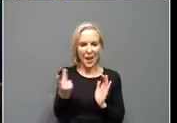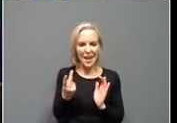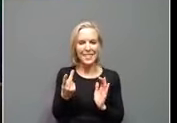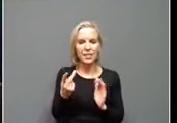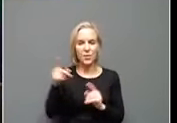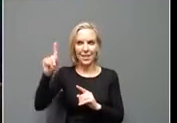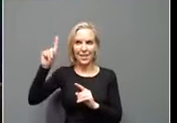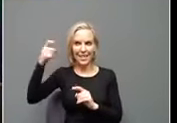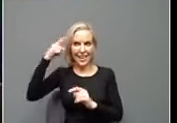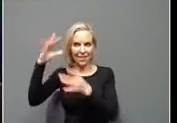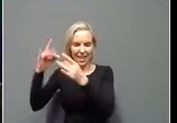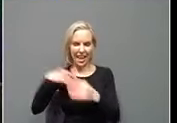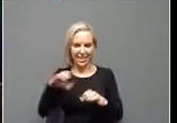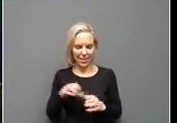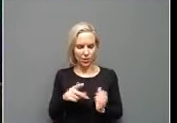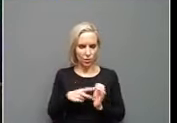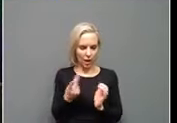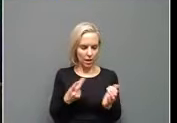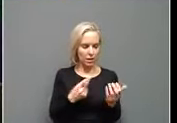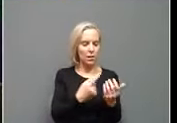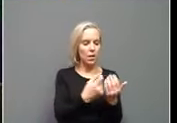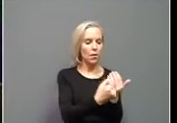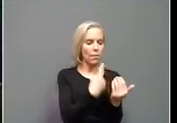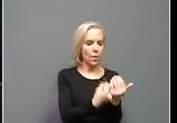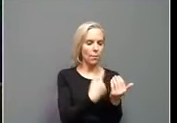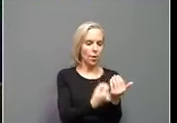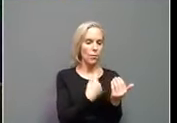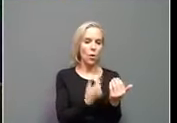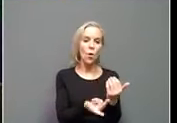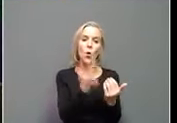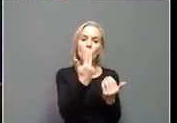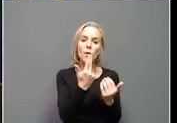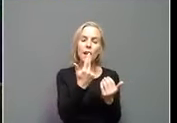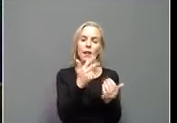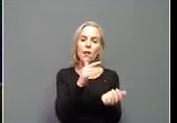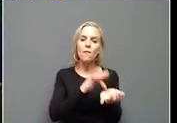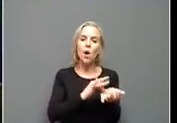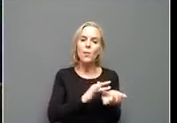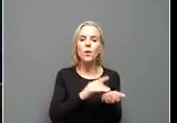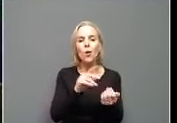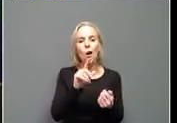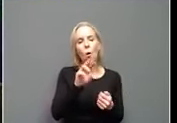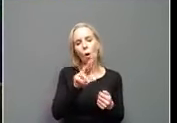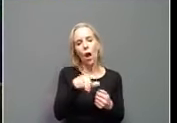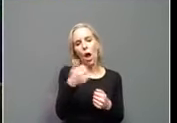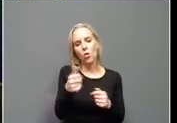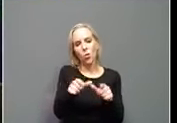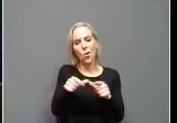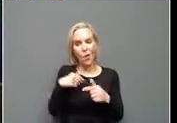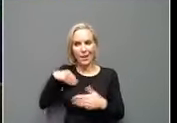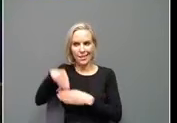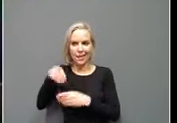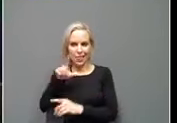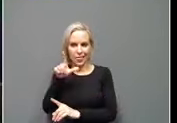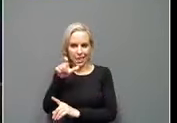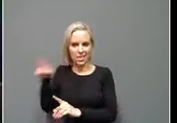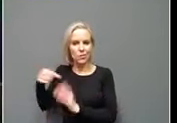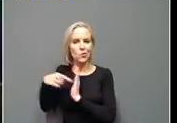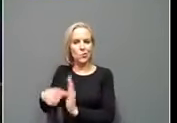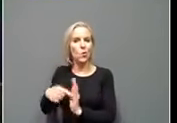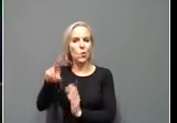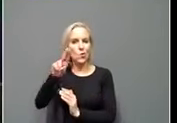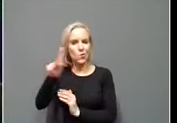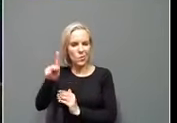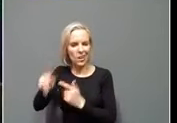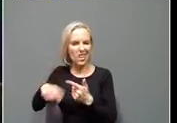you'll get back three pharmacies or other locations. When I did it in Lexington, showed the University of Kentucky and it showed two other